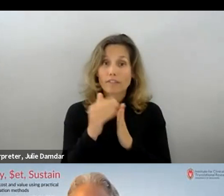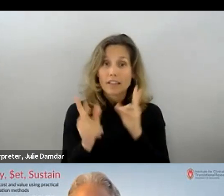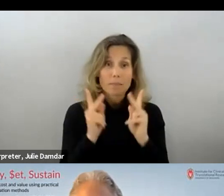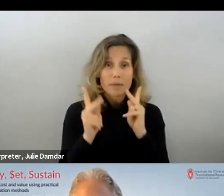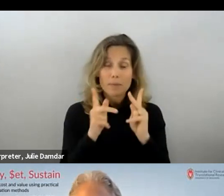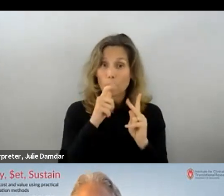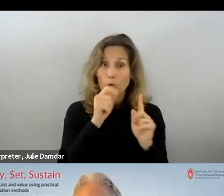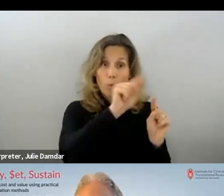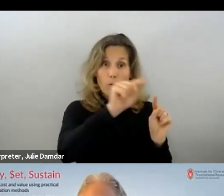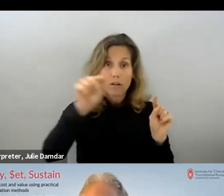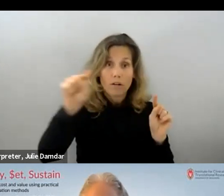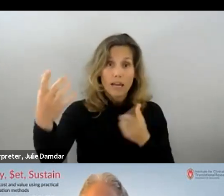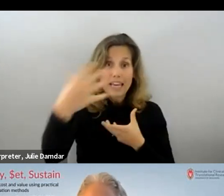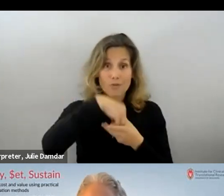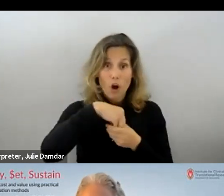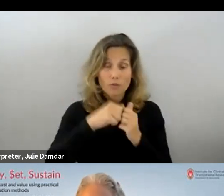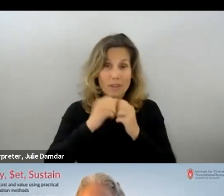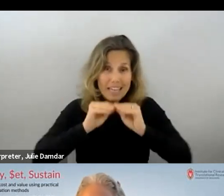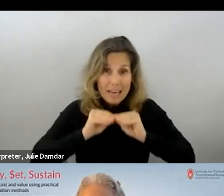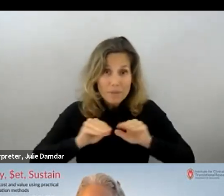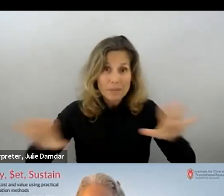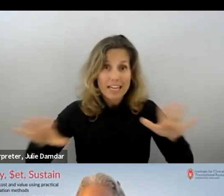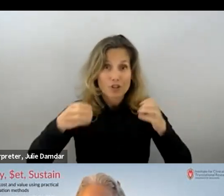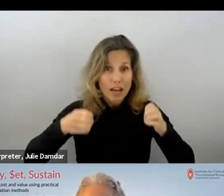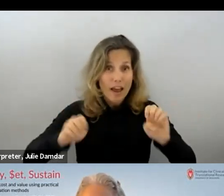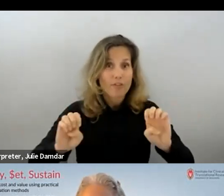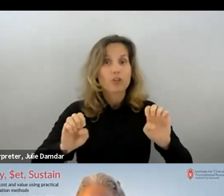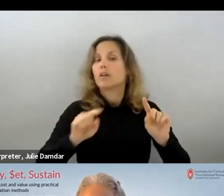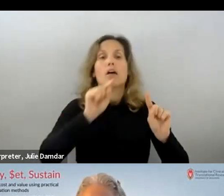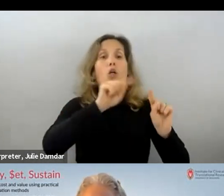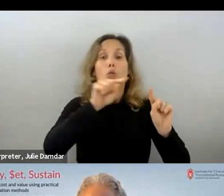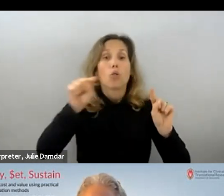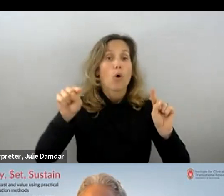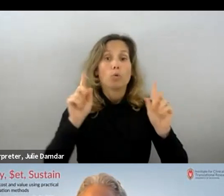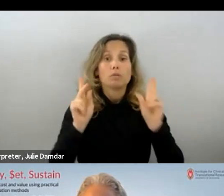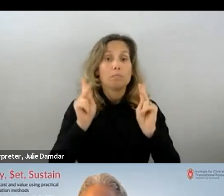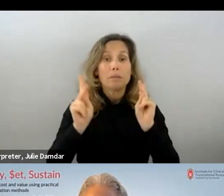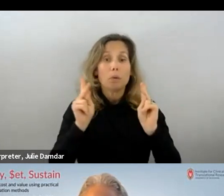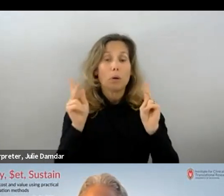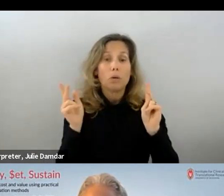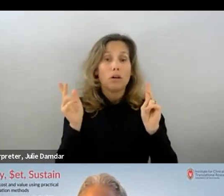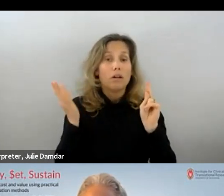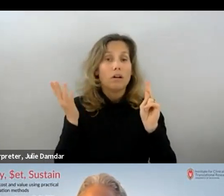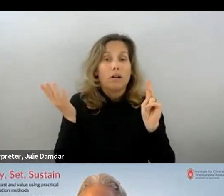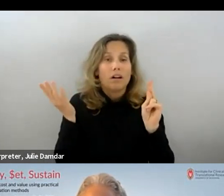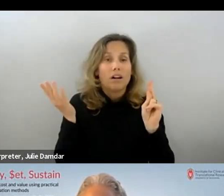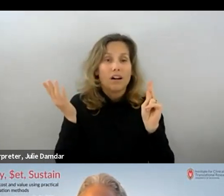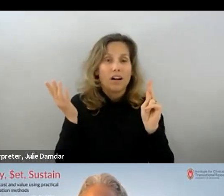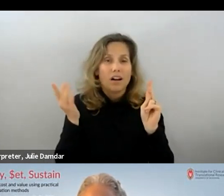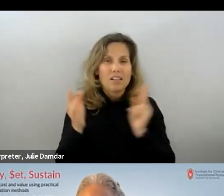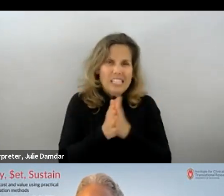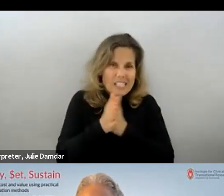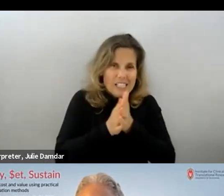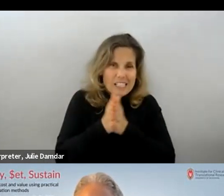involved in the implementation effort were those people who were, you know, driving the